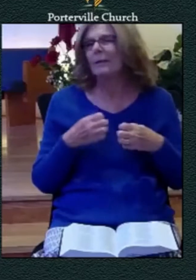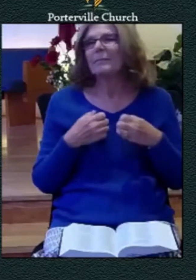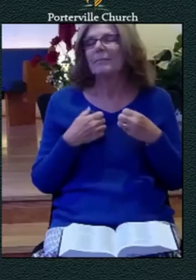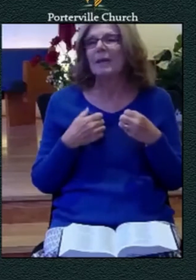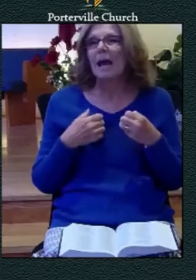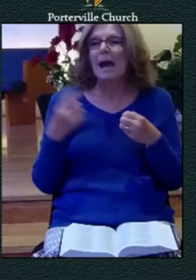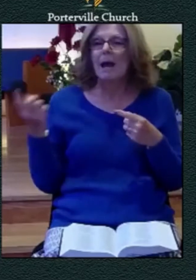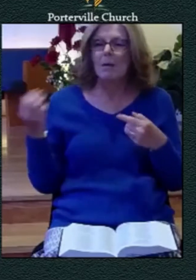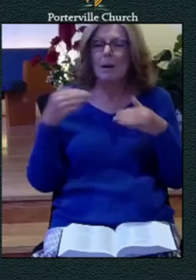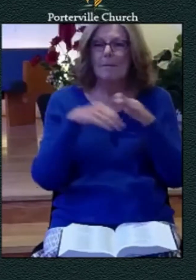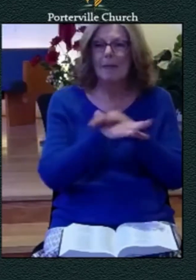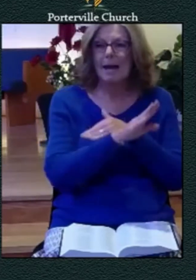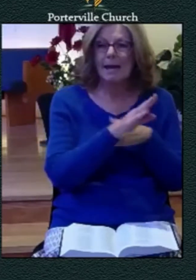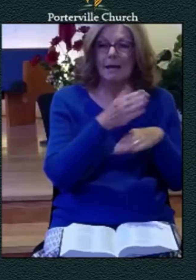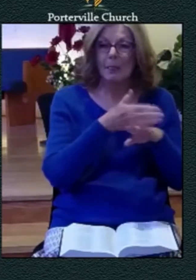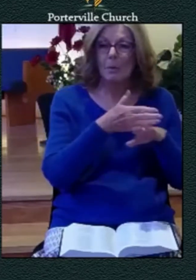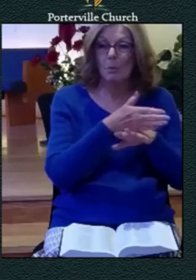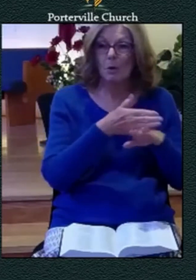laid down on the bed